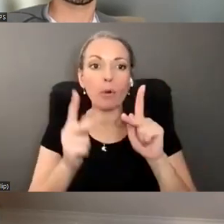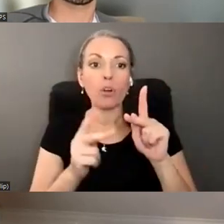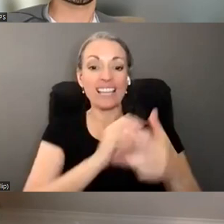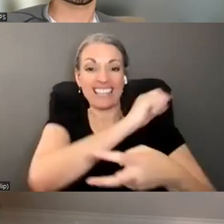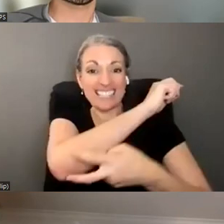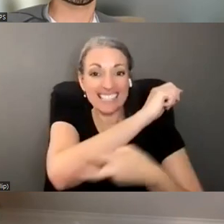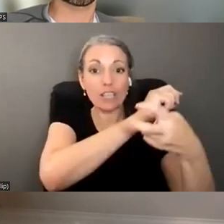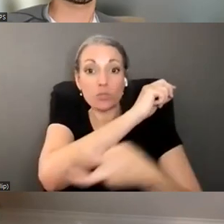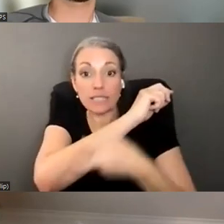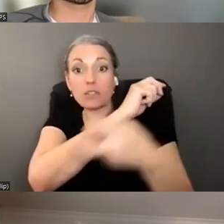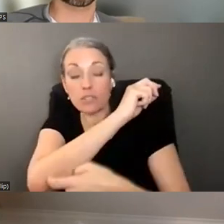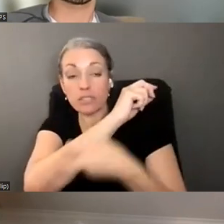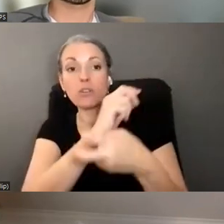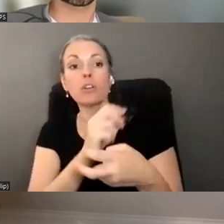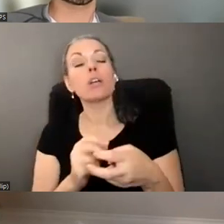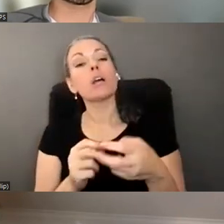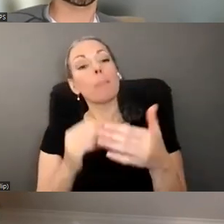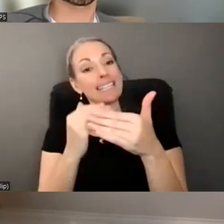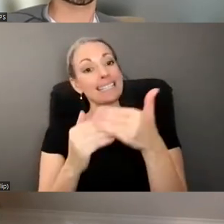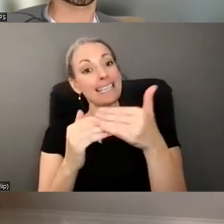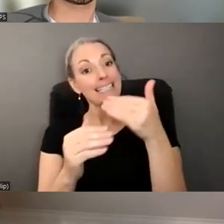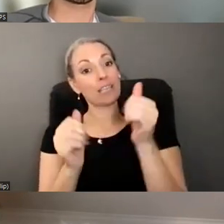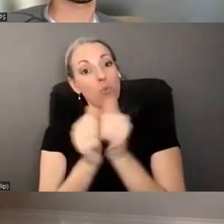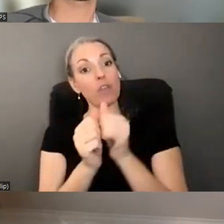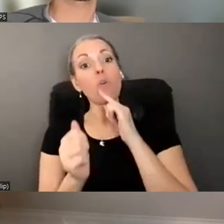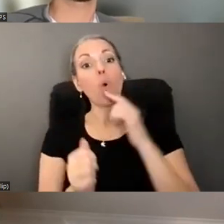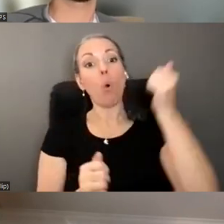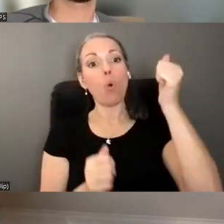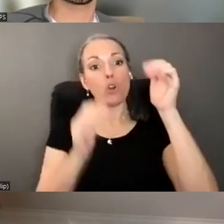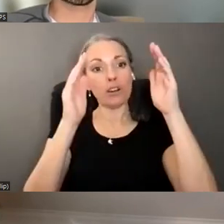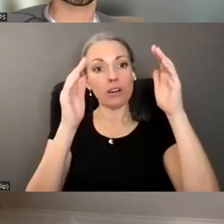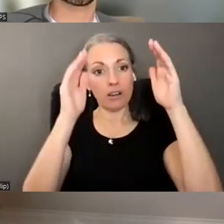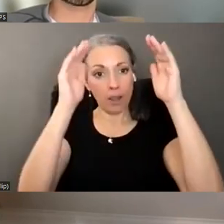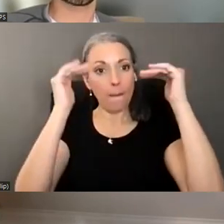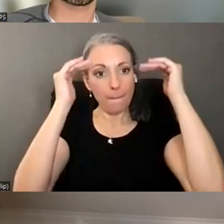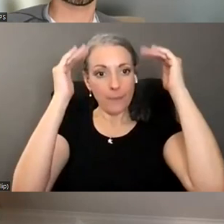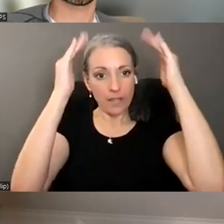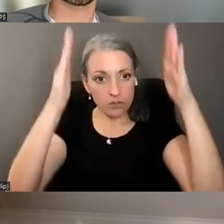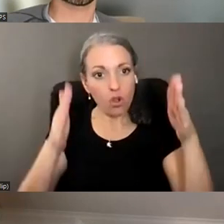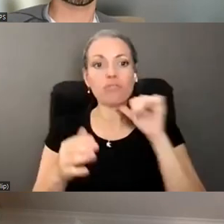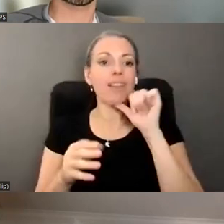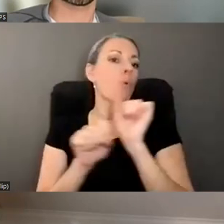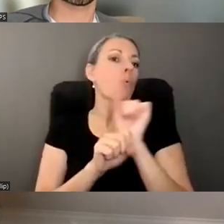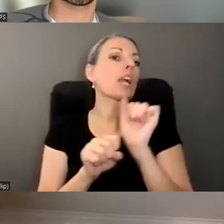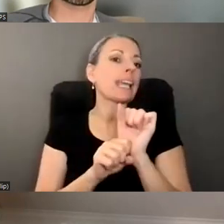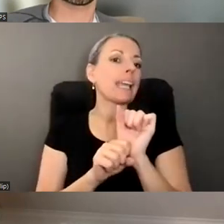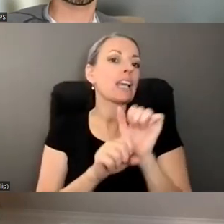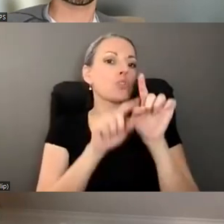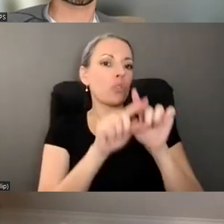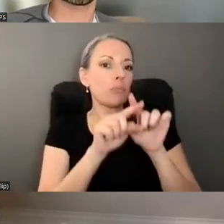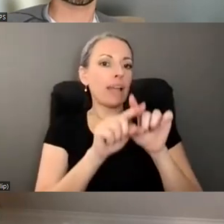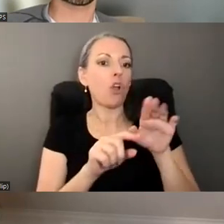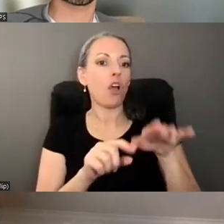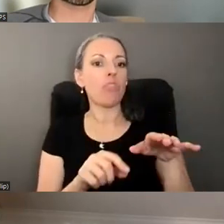them it's just more acute with an older more acute with an older adult because they are more likely to not be working and only be reliant on their retirement